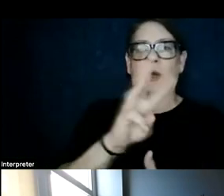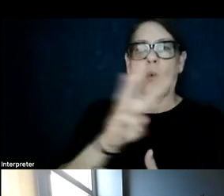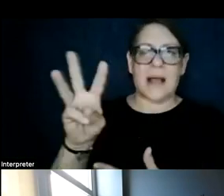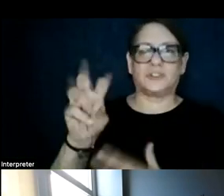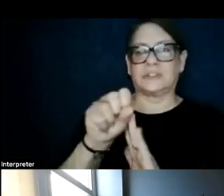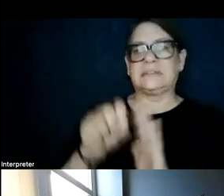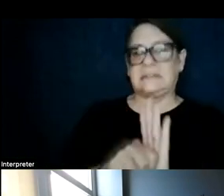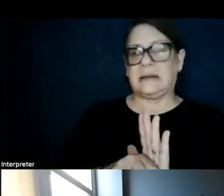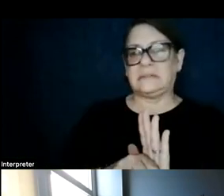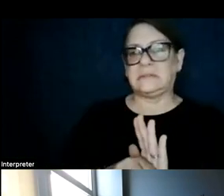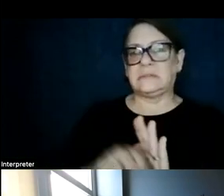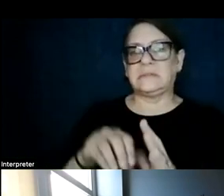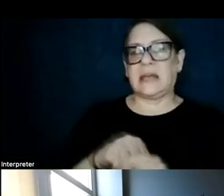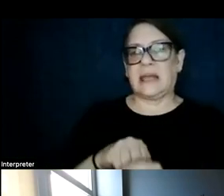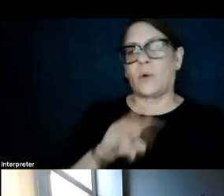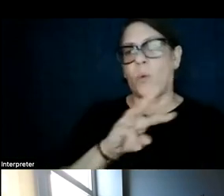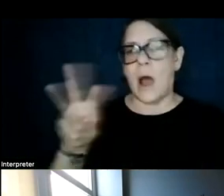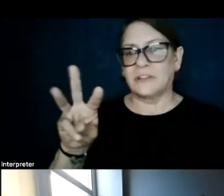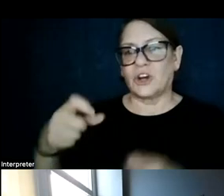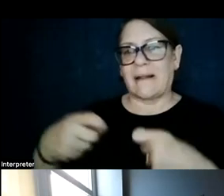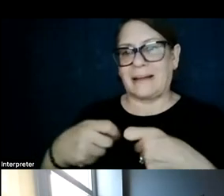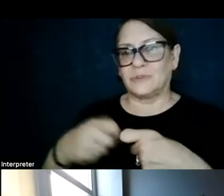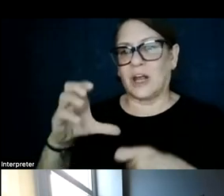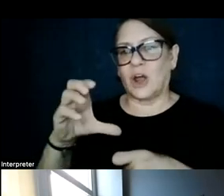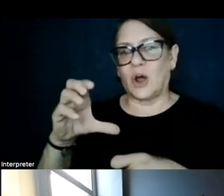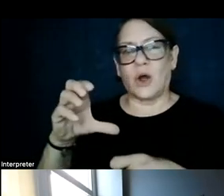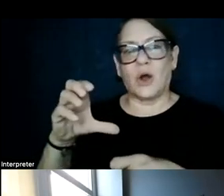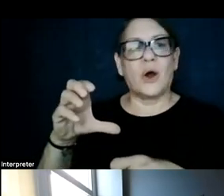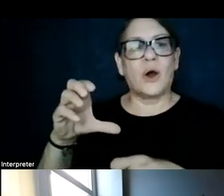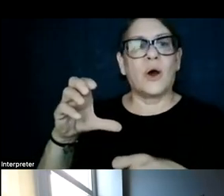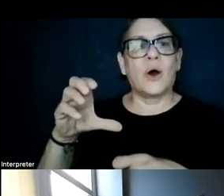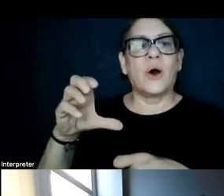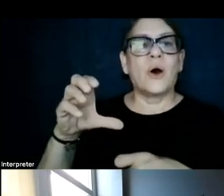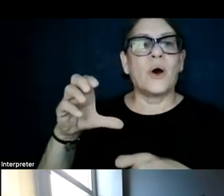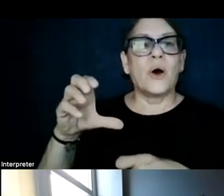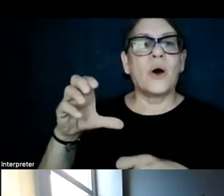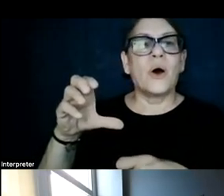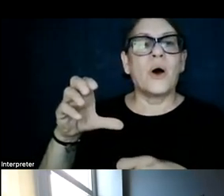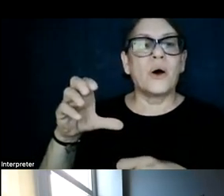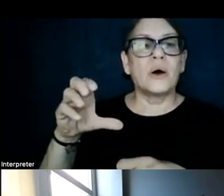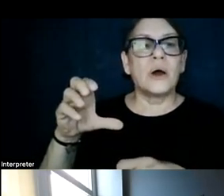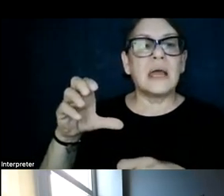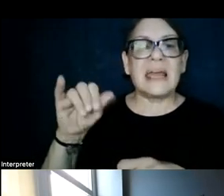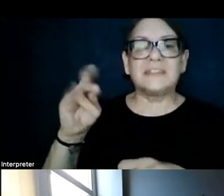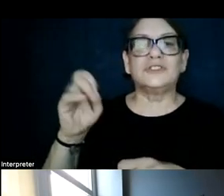in the Western Electricity Coordinating Council. It's also considered the Western Interconnect.